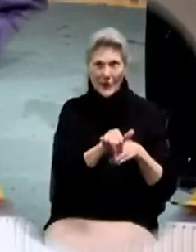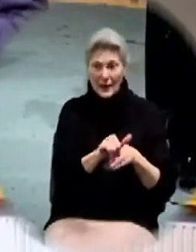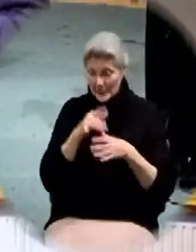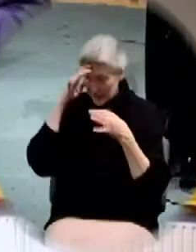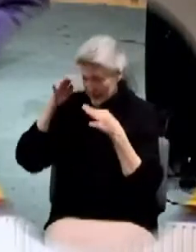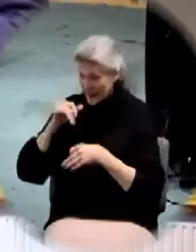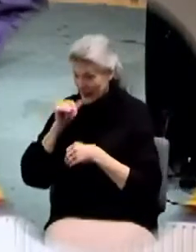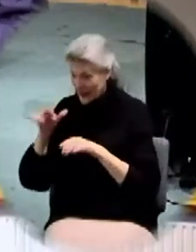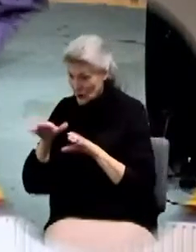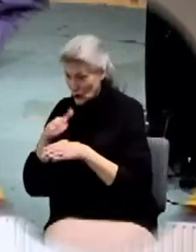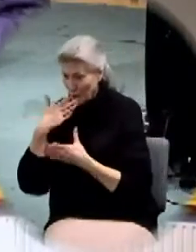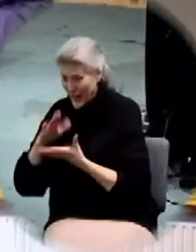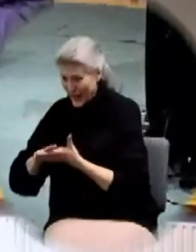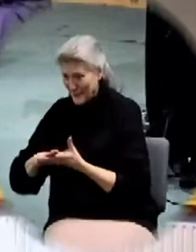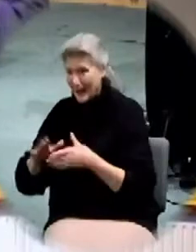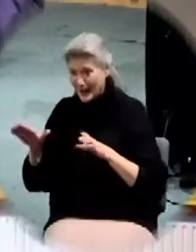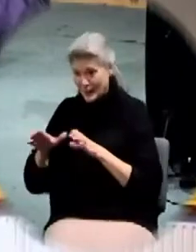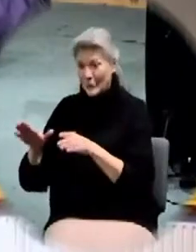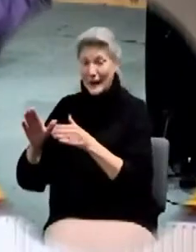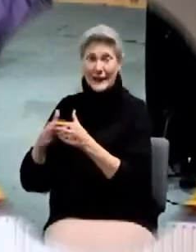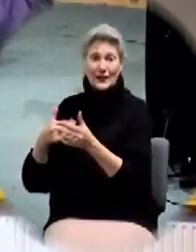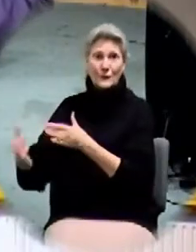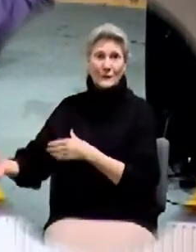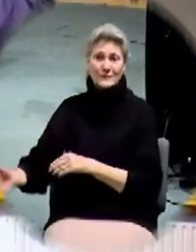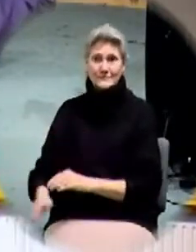not to do bad, but then I do it anyway.